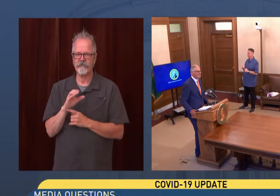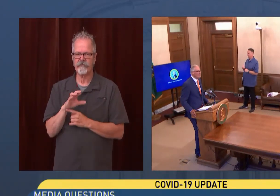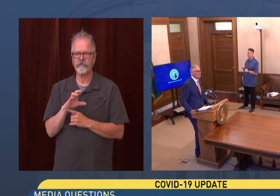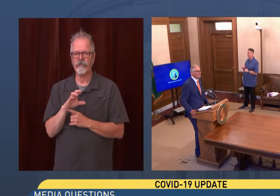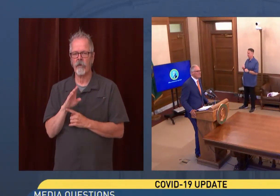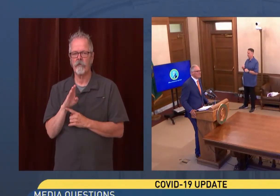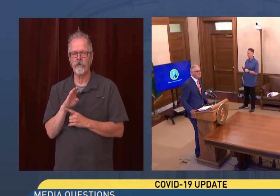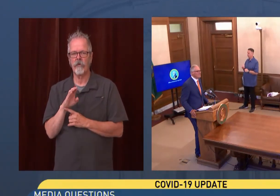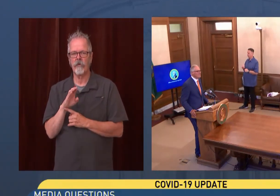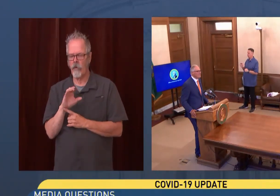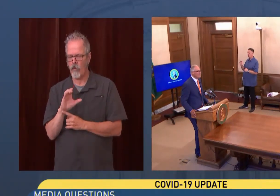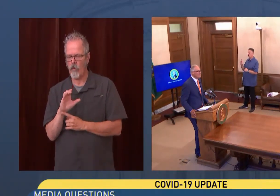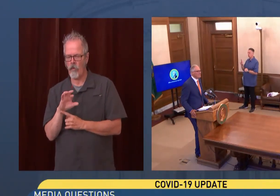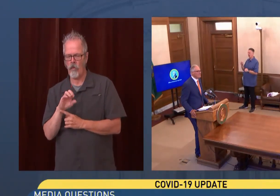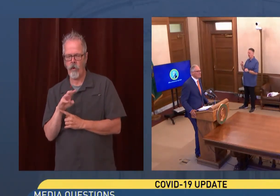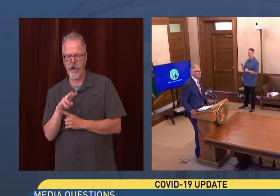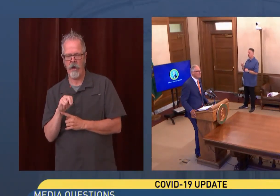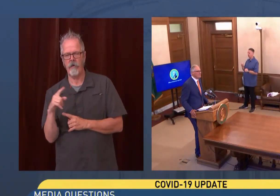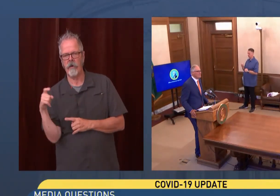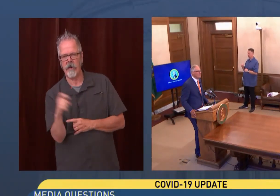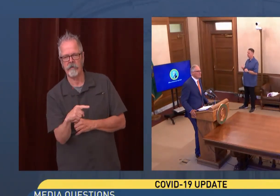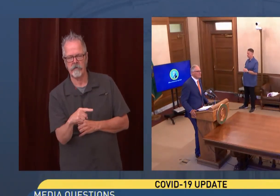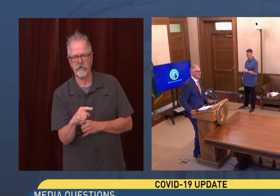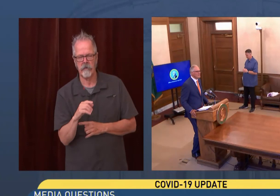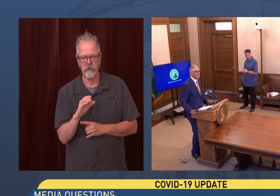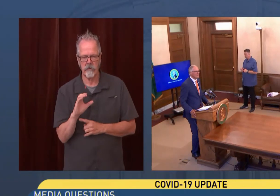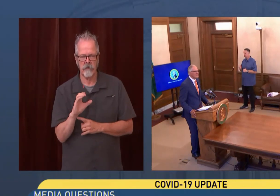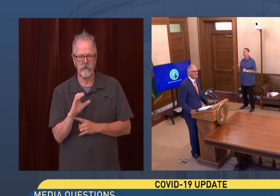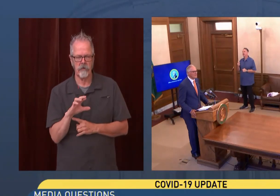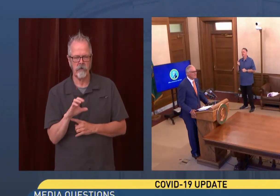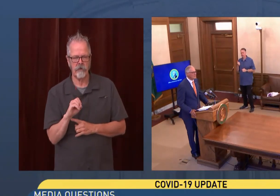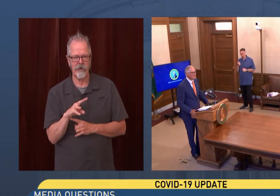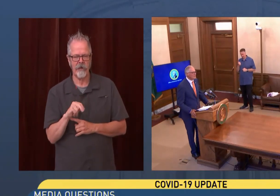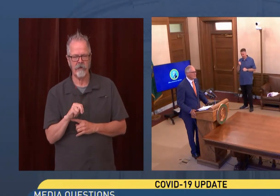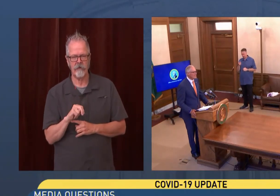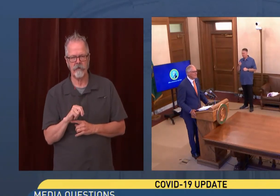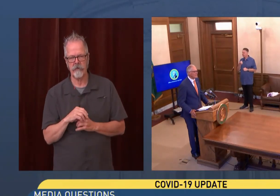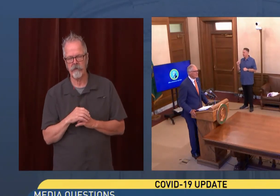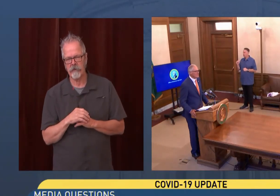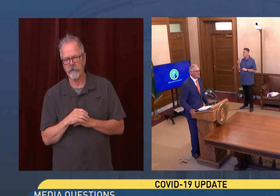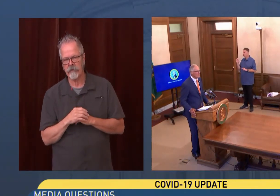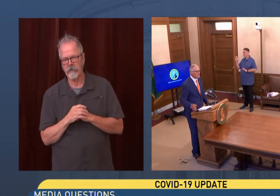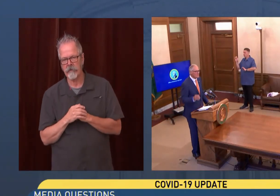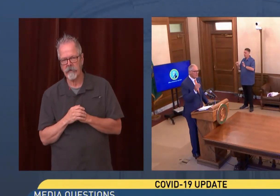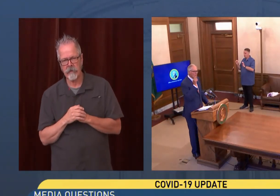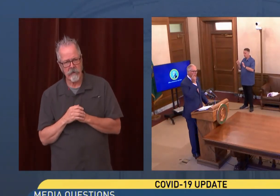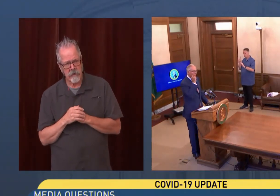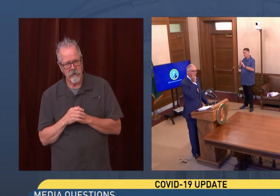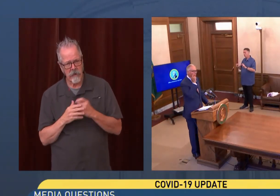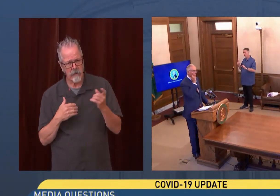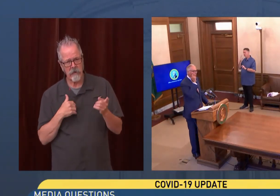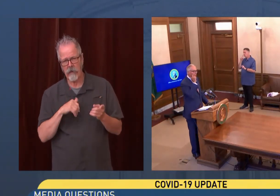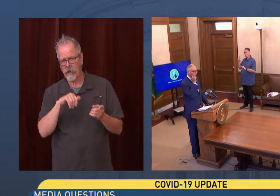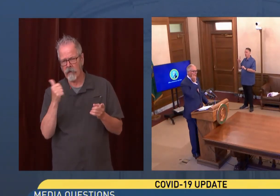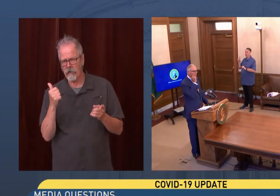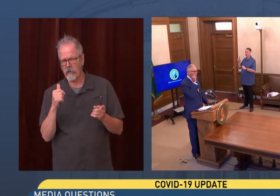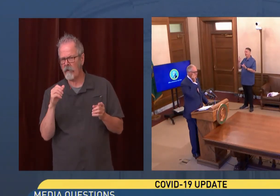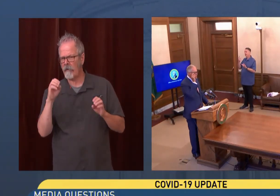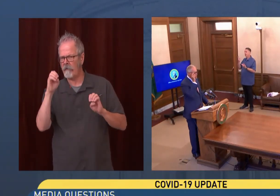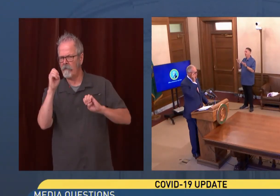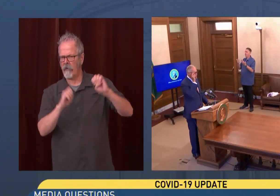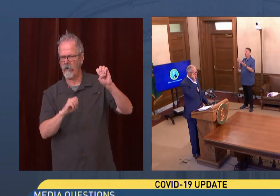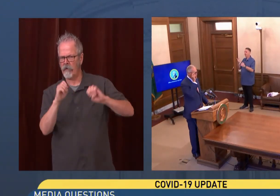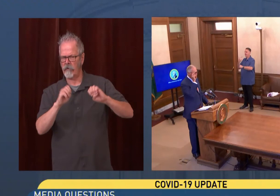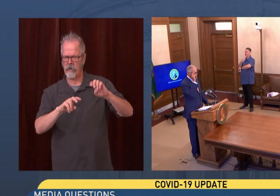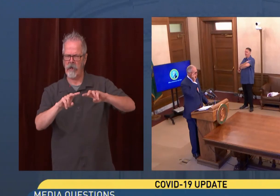Yeah, Governor, has there been any reevaluation of the possibility of creating a vaccine passport of some sort to provide maybe